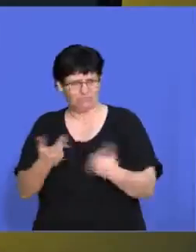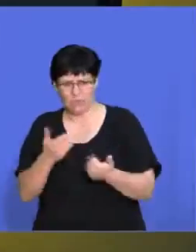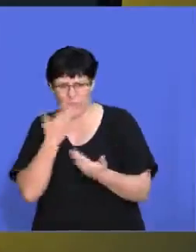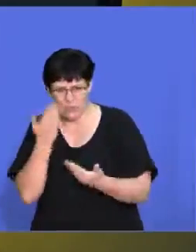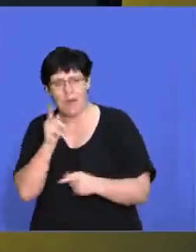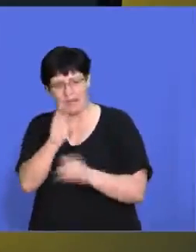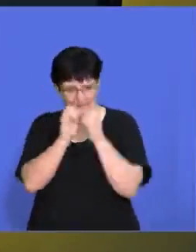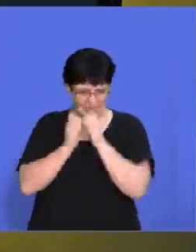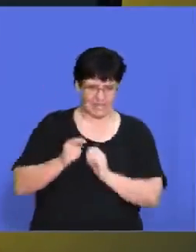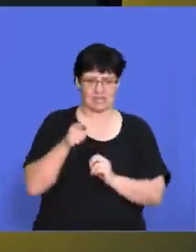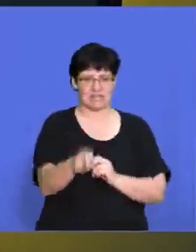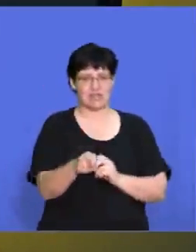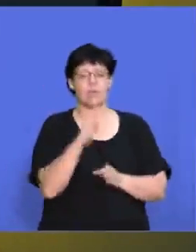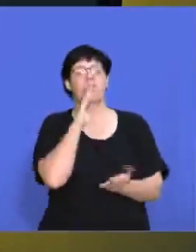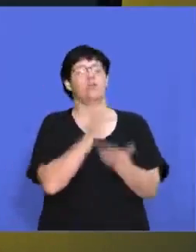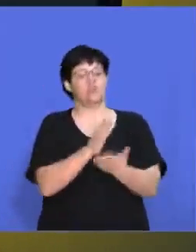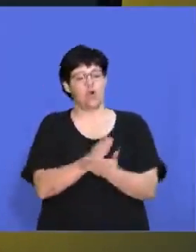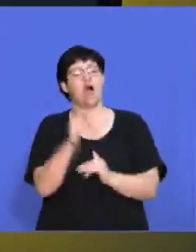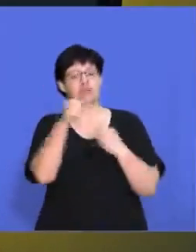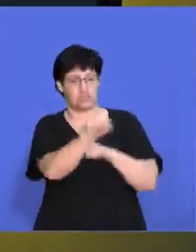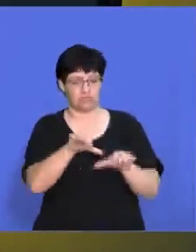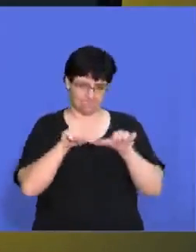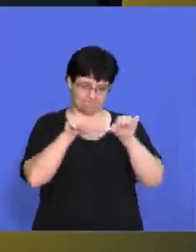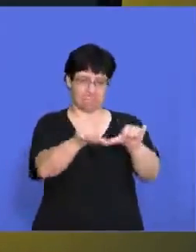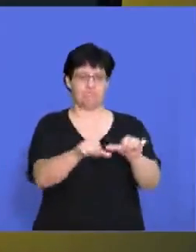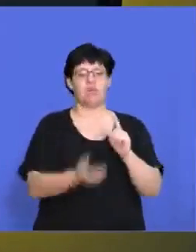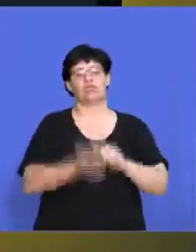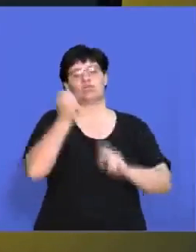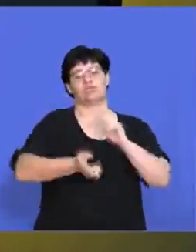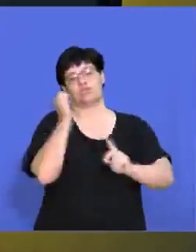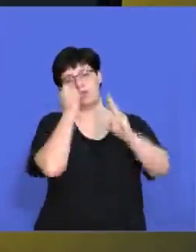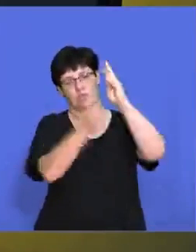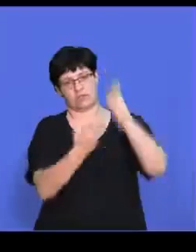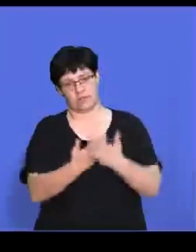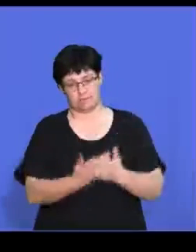corrective action to make sure that you can achieve your your goals.